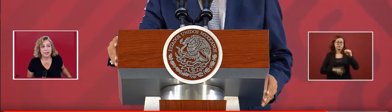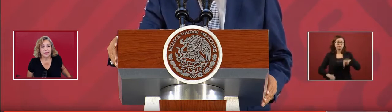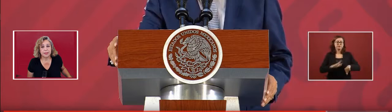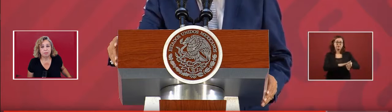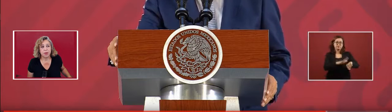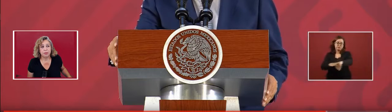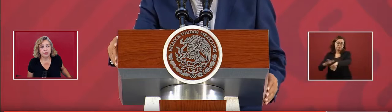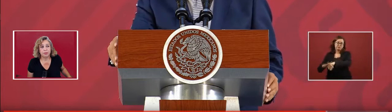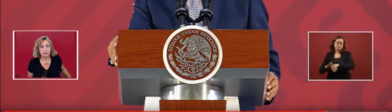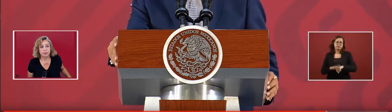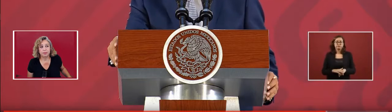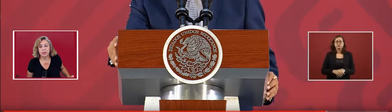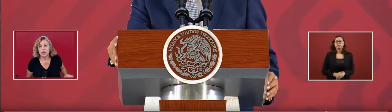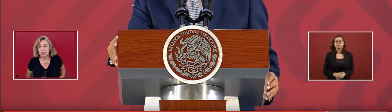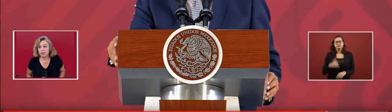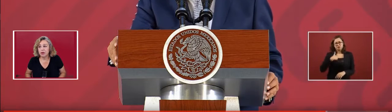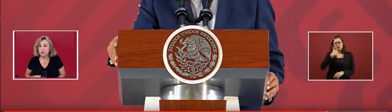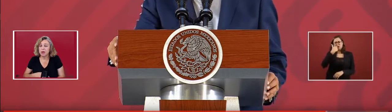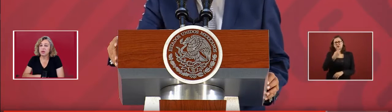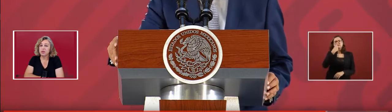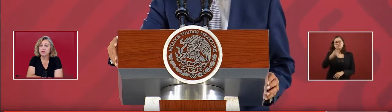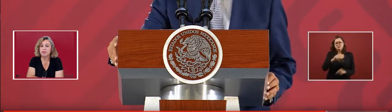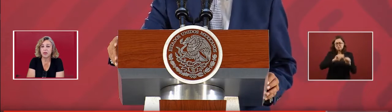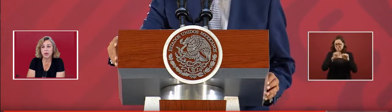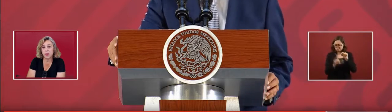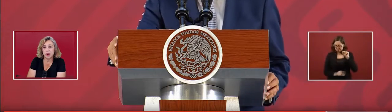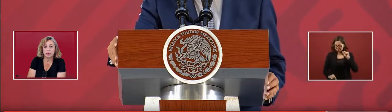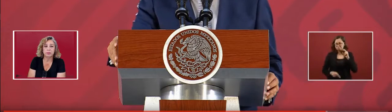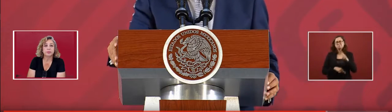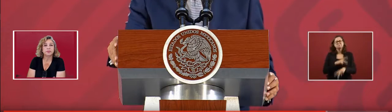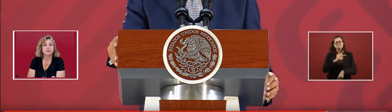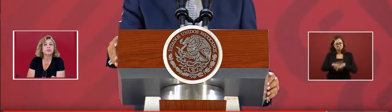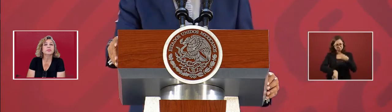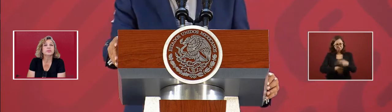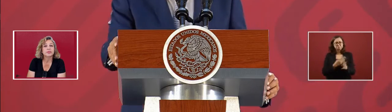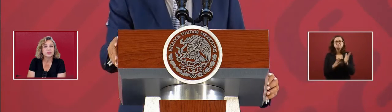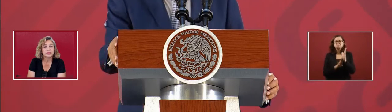Mexican people. That we are doing very well.